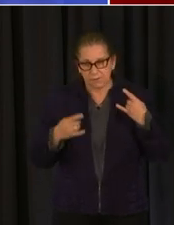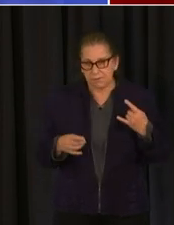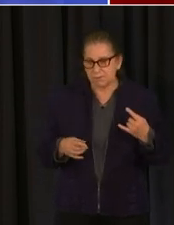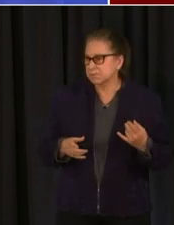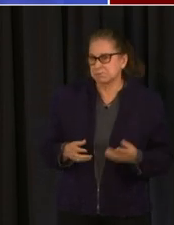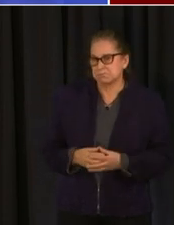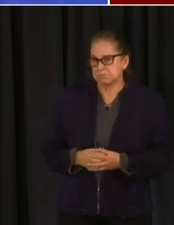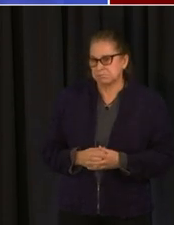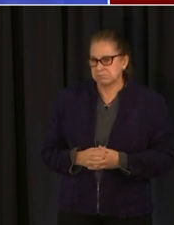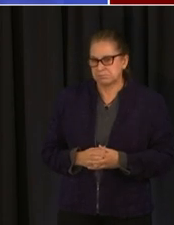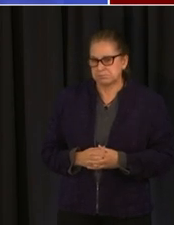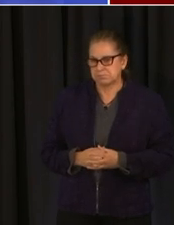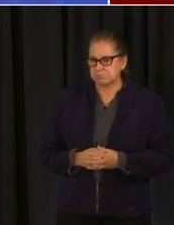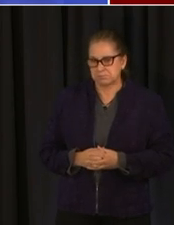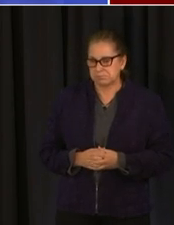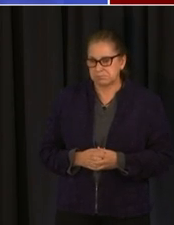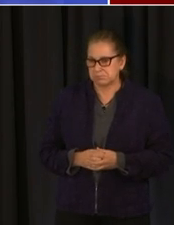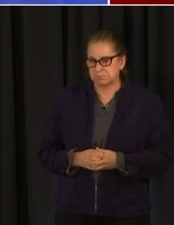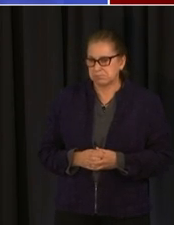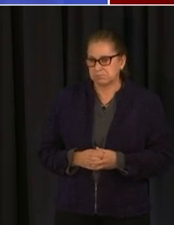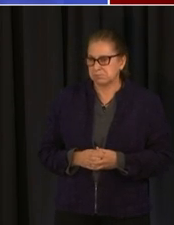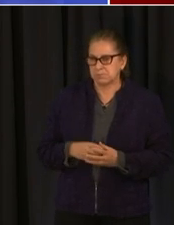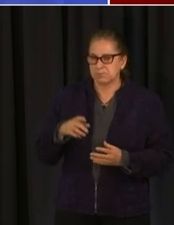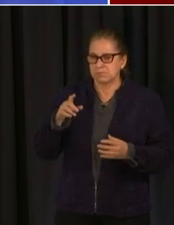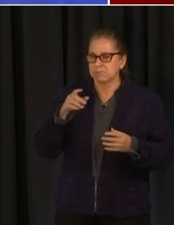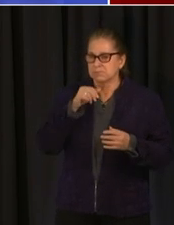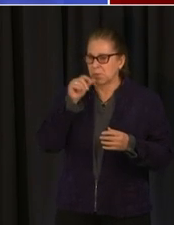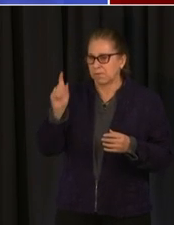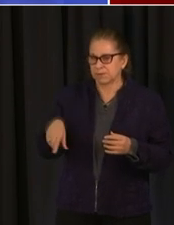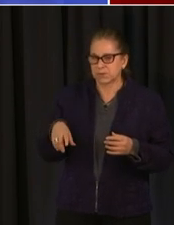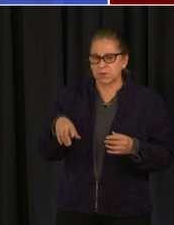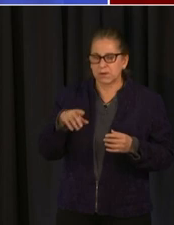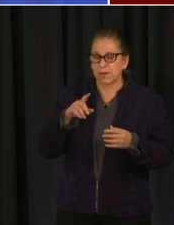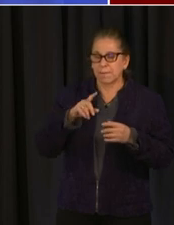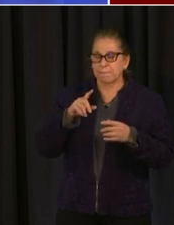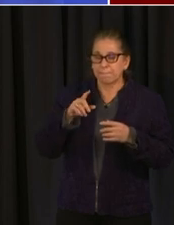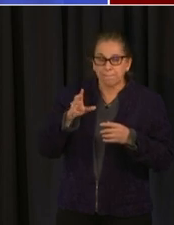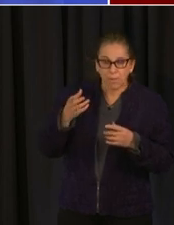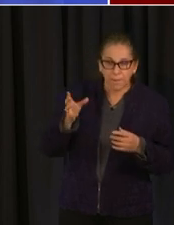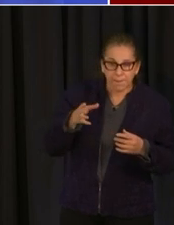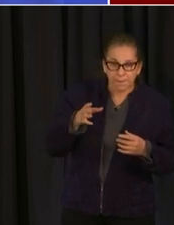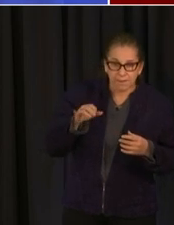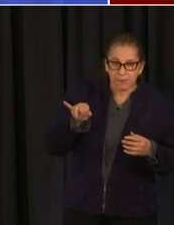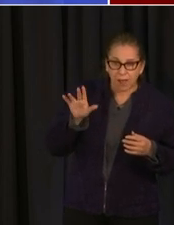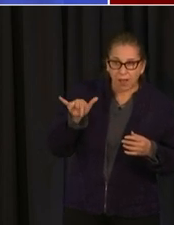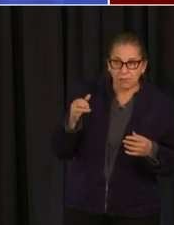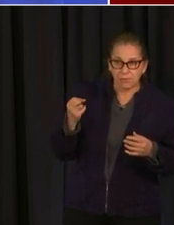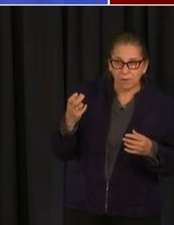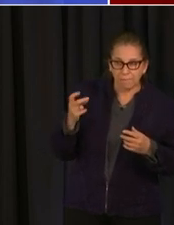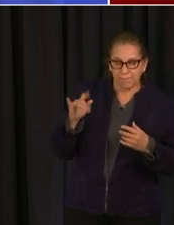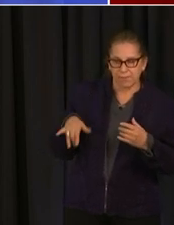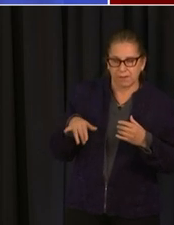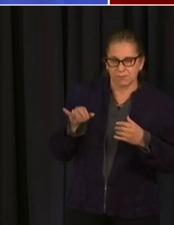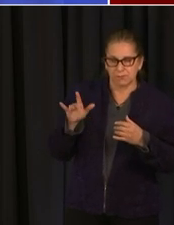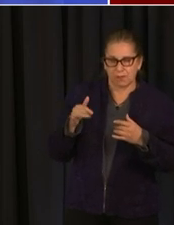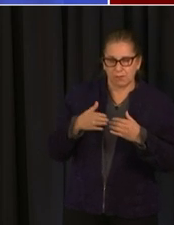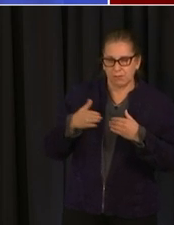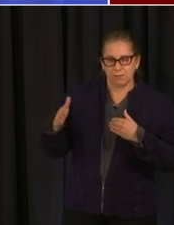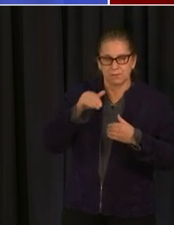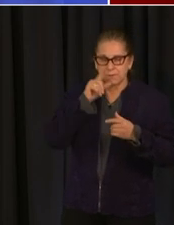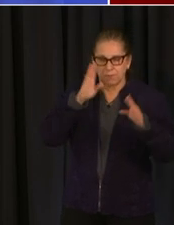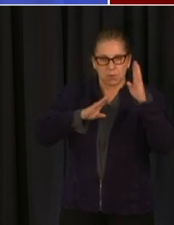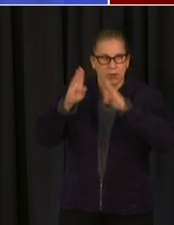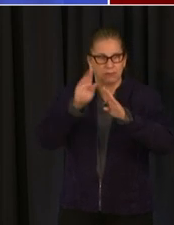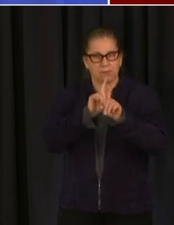the health emergency when will that be lifted have you gotta have you looked at that date yet we have looked at it um and there